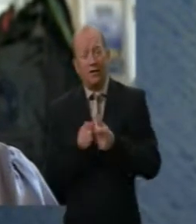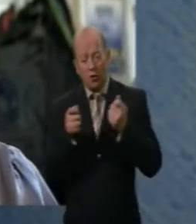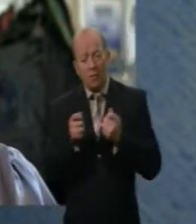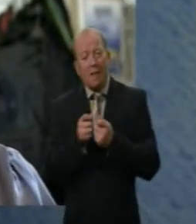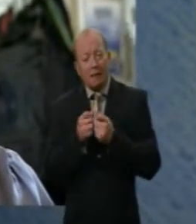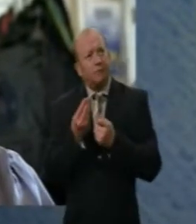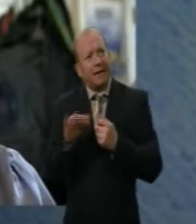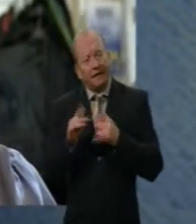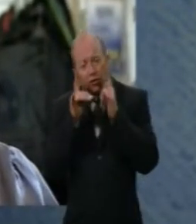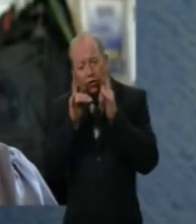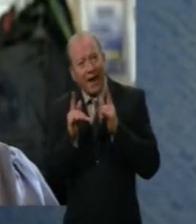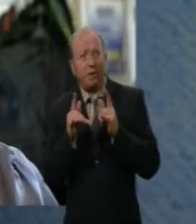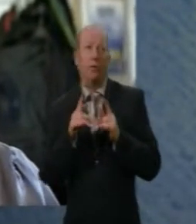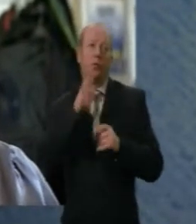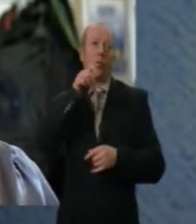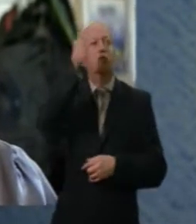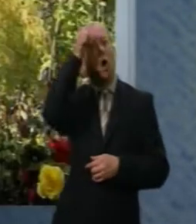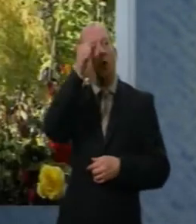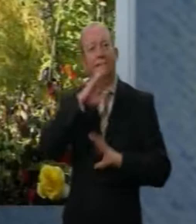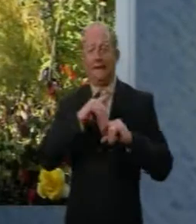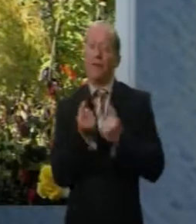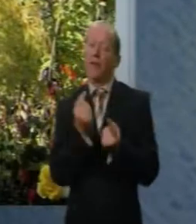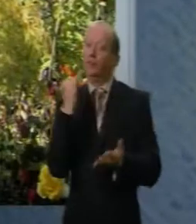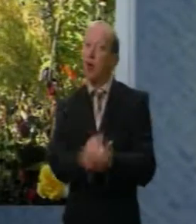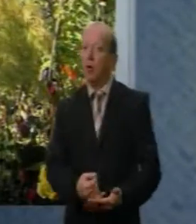on you.